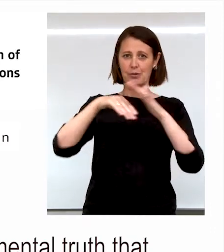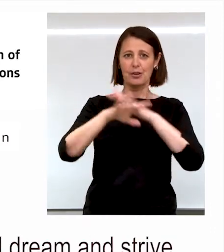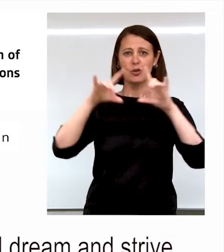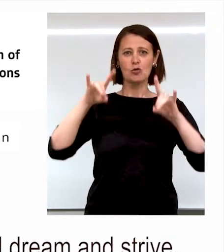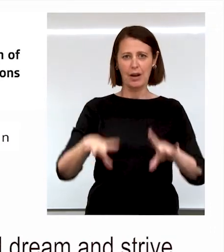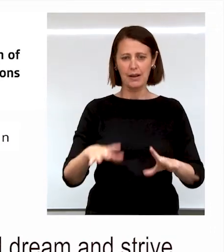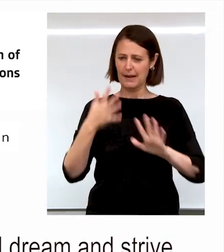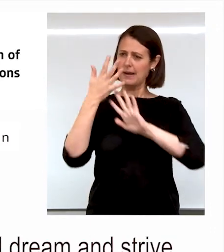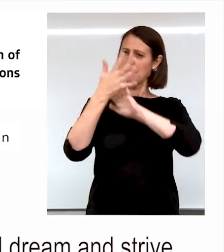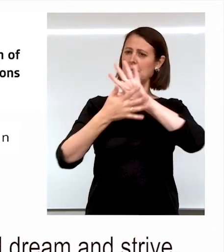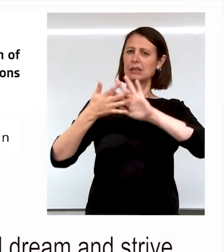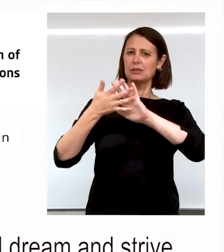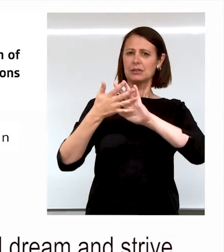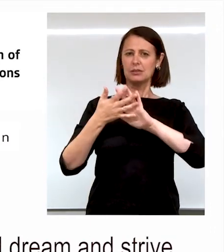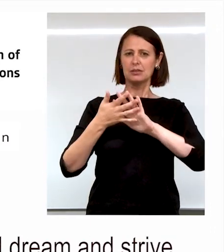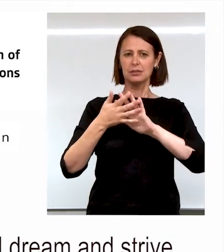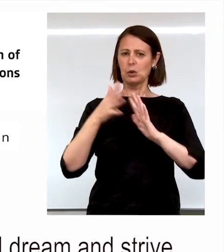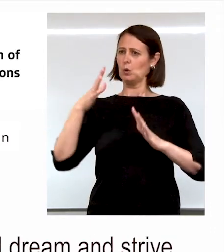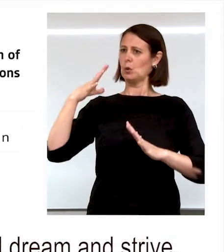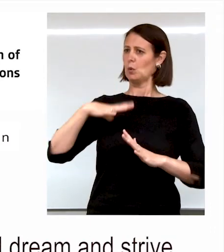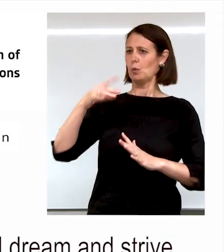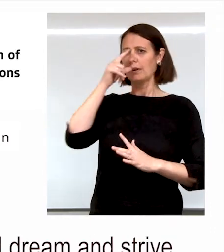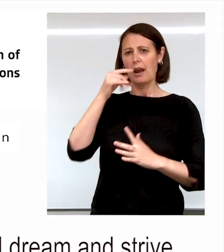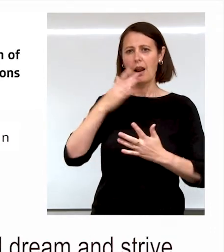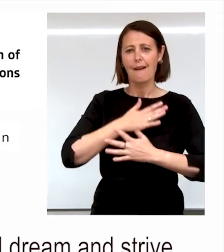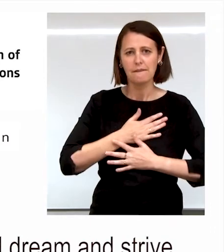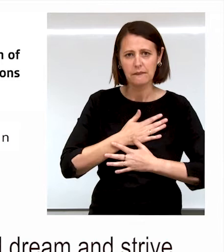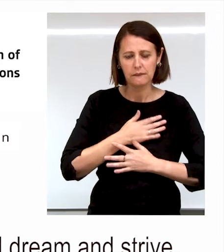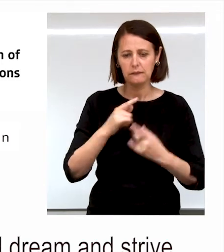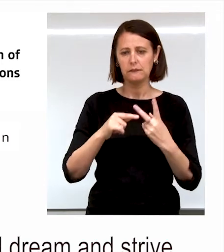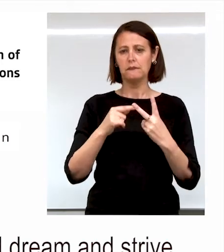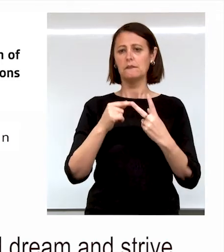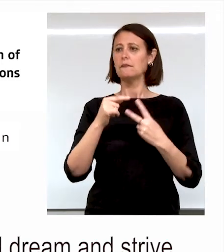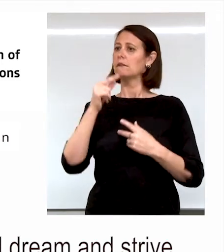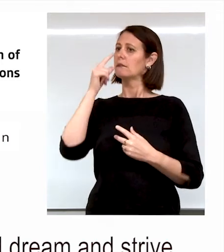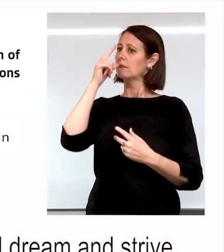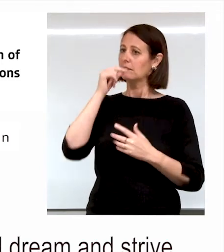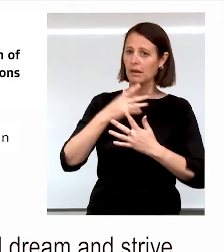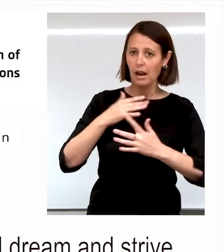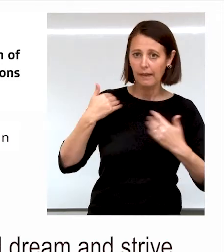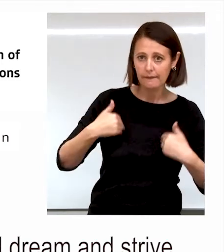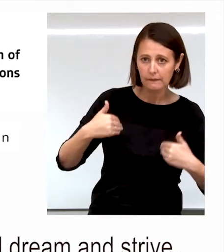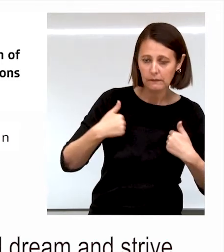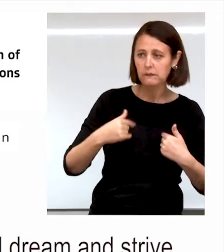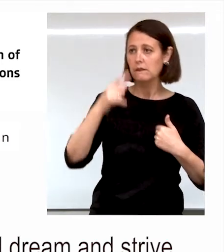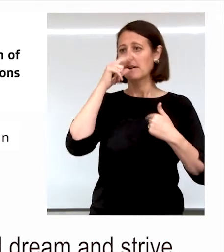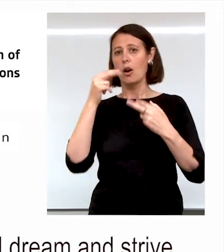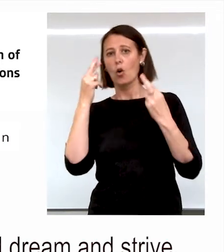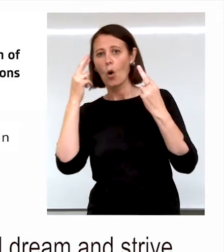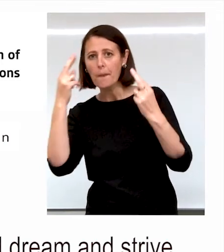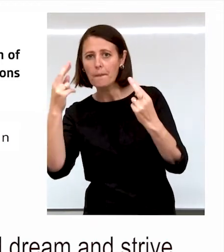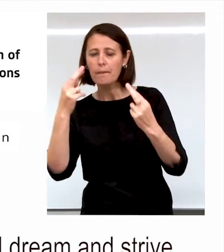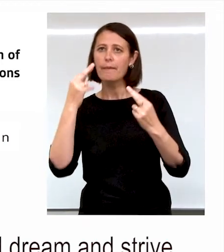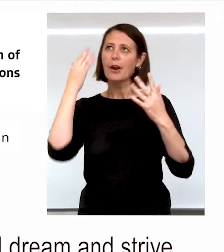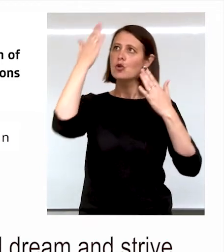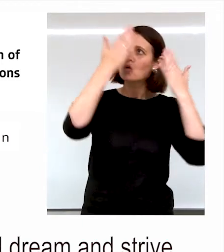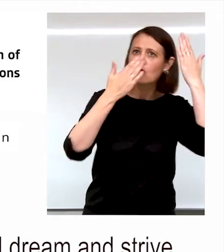is to it is to love it is to live it is to hope and